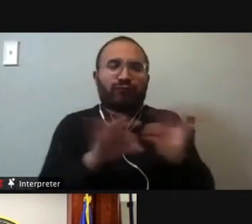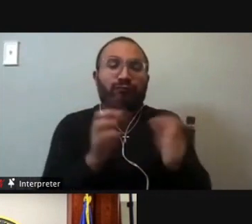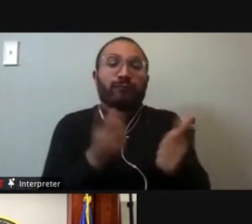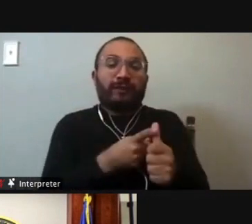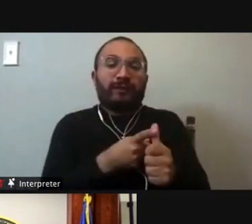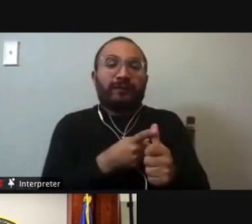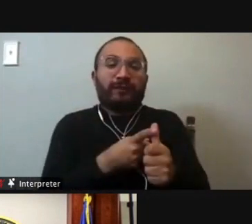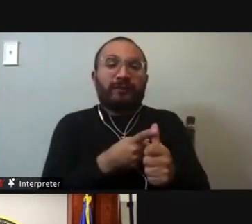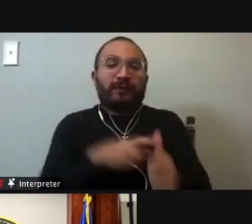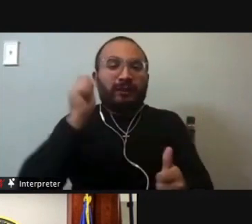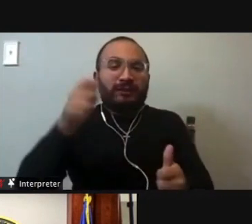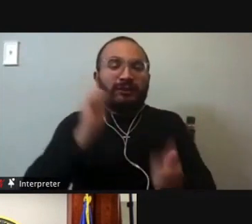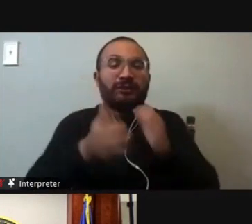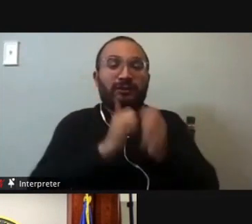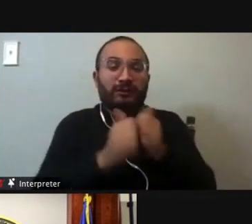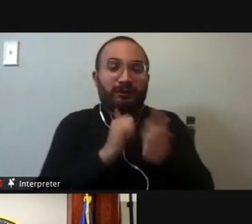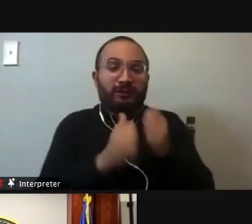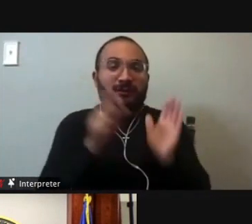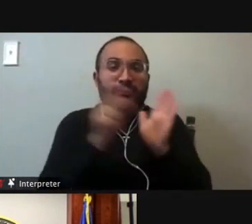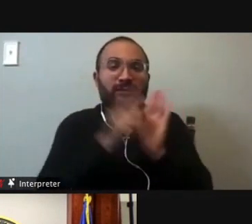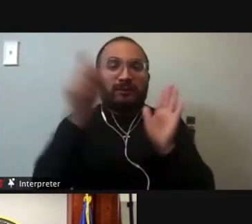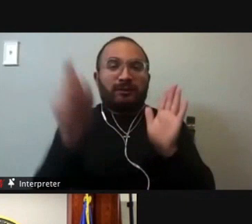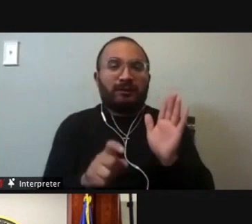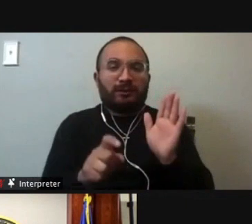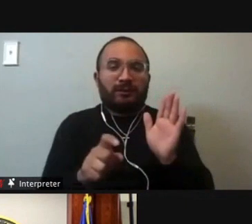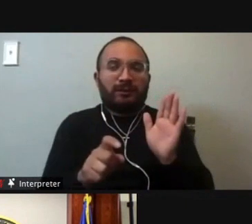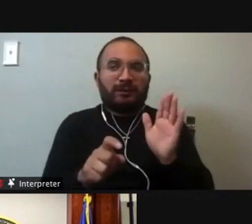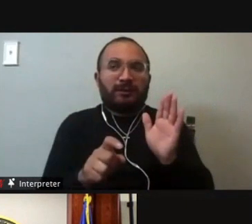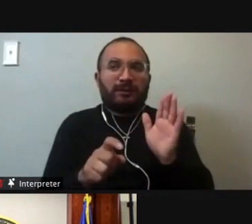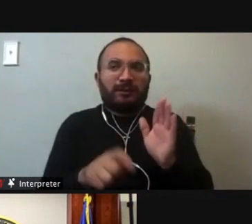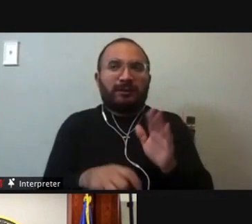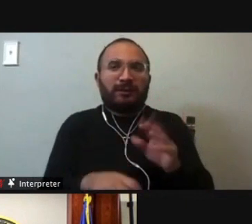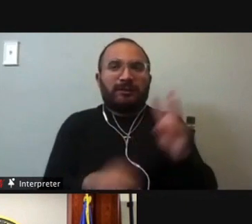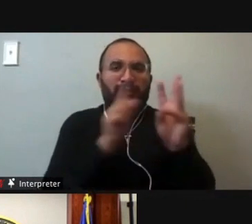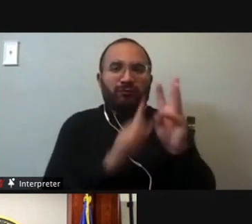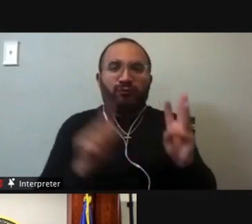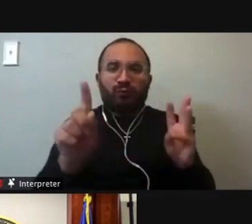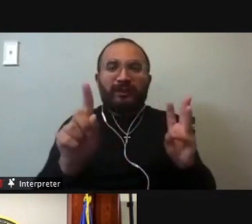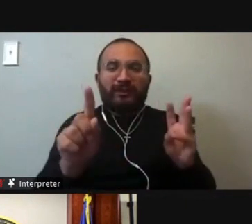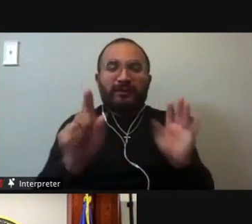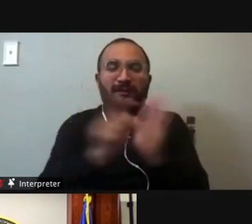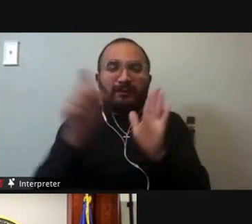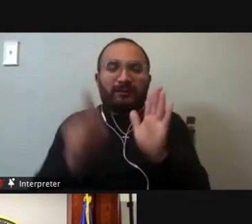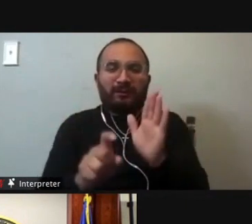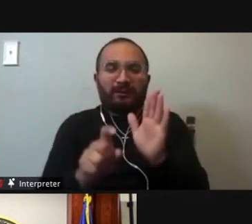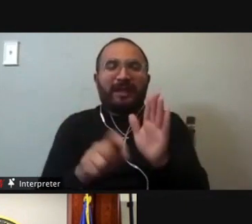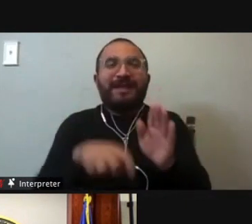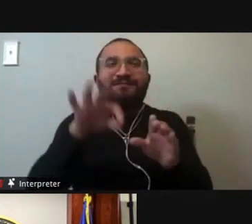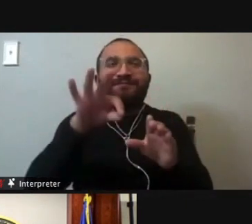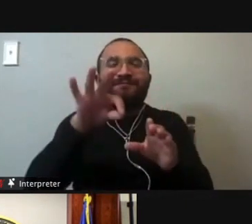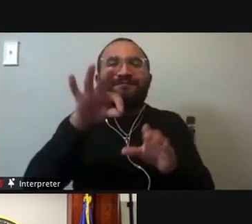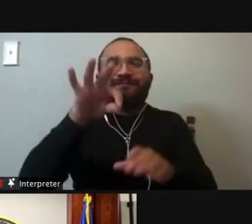Judge's campaign in Texas, it's one of six states that actually elect their judges in a partisan race,